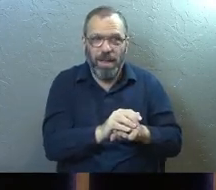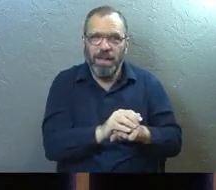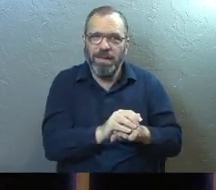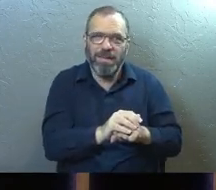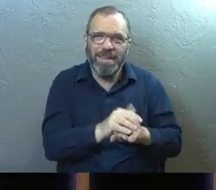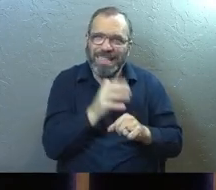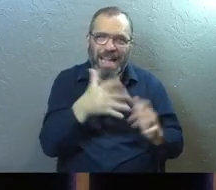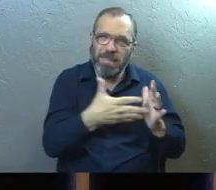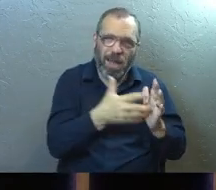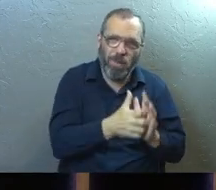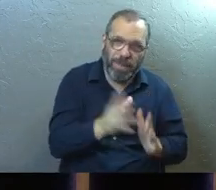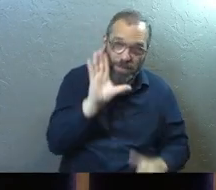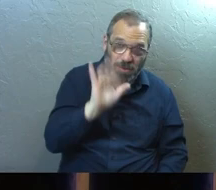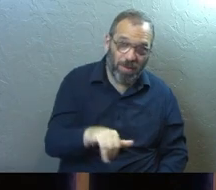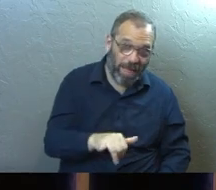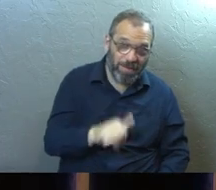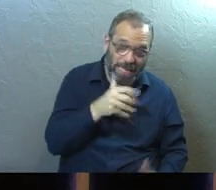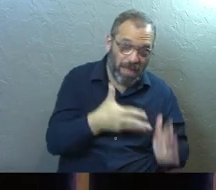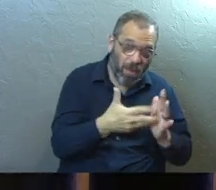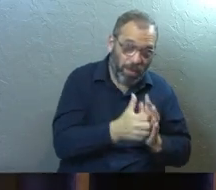That's not a weakness, by the way.